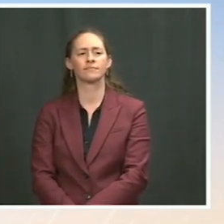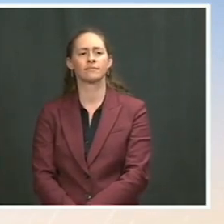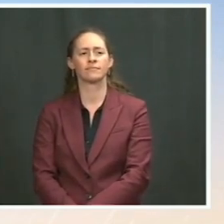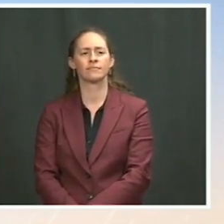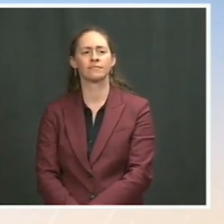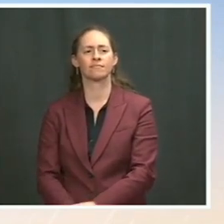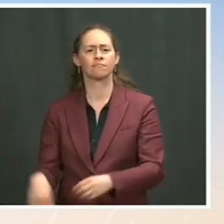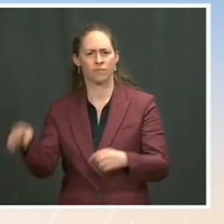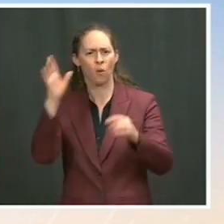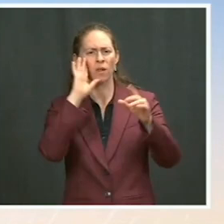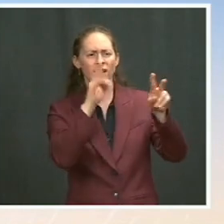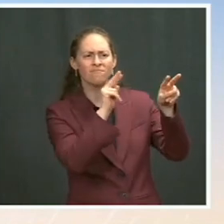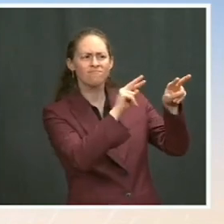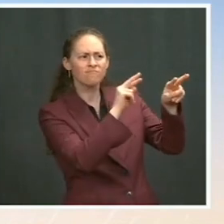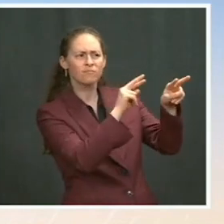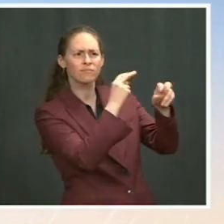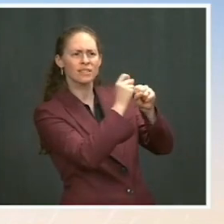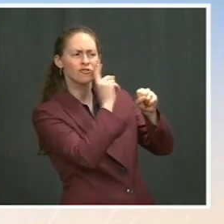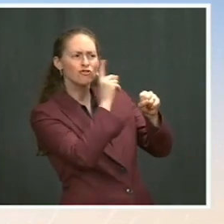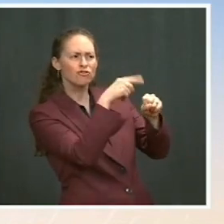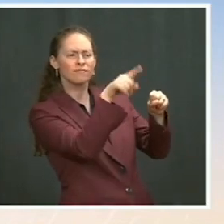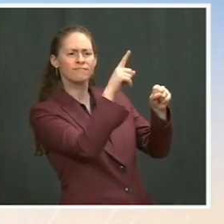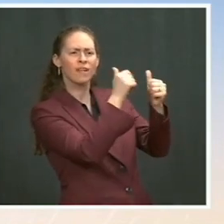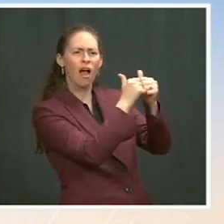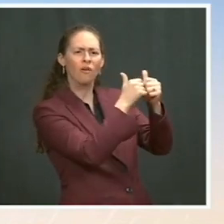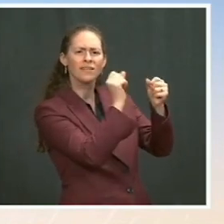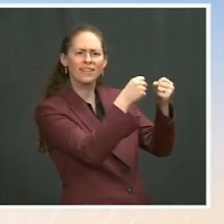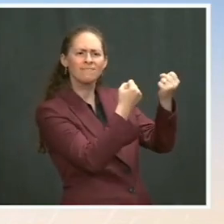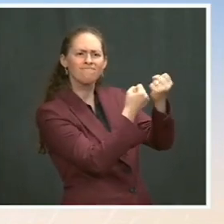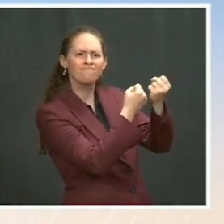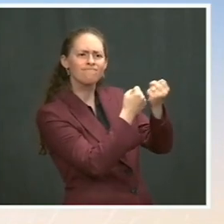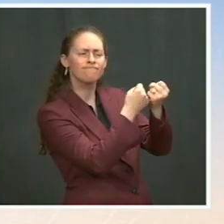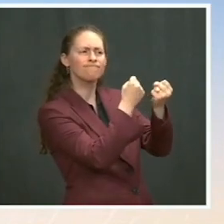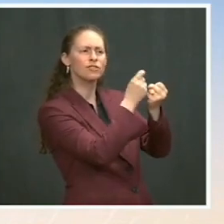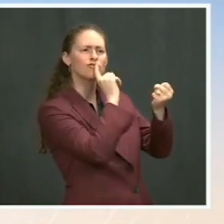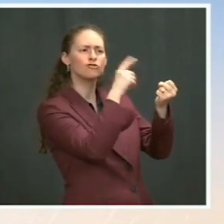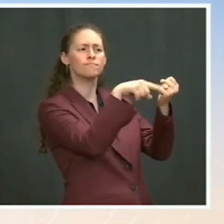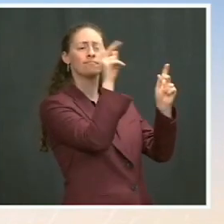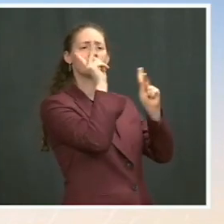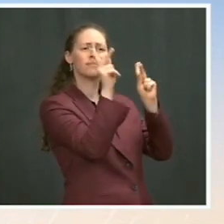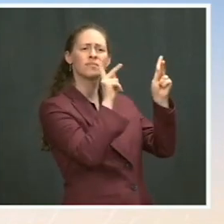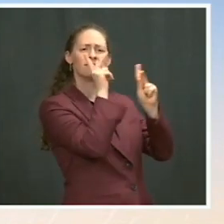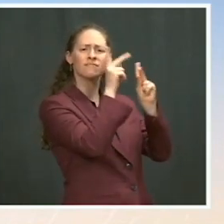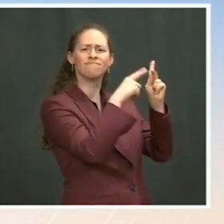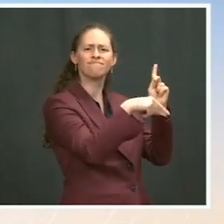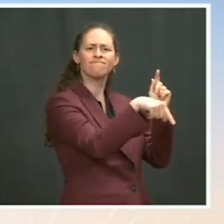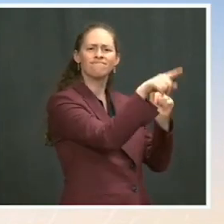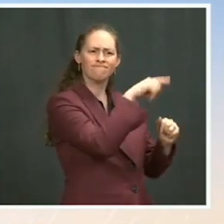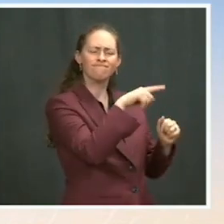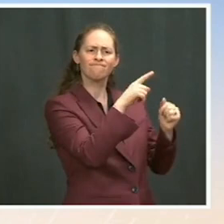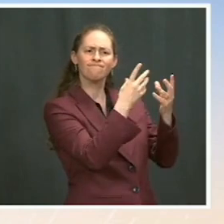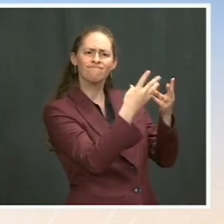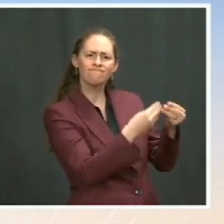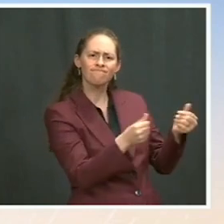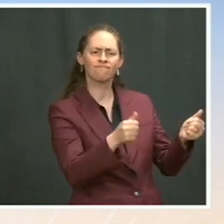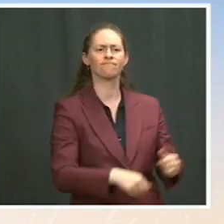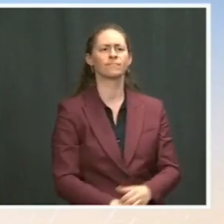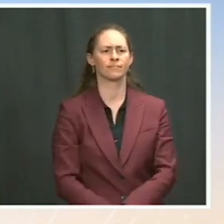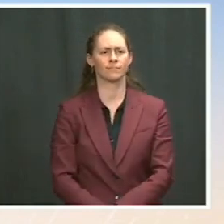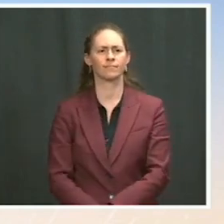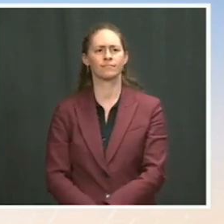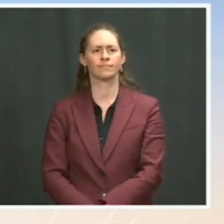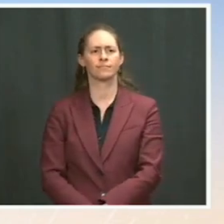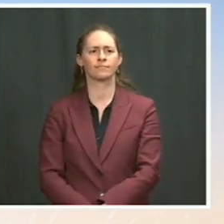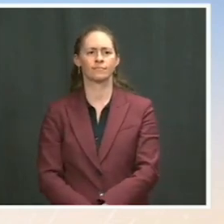-escalation, and protection of civilians, even as we work together with our friends to deter acts of violence and terrorism. We will also